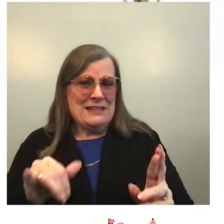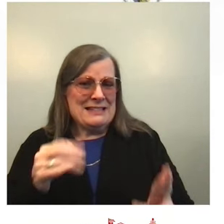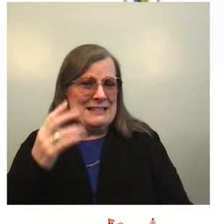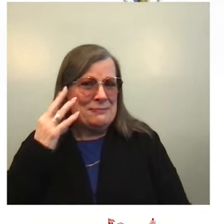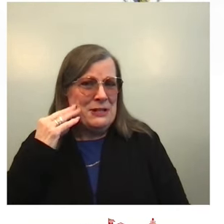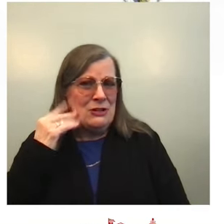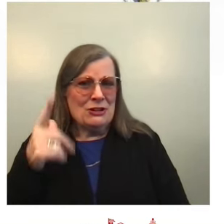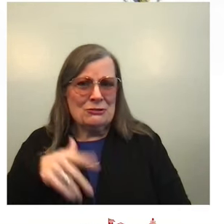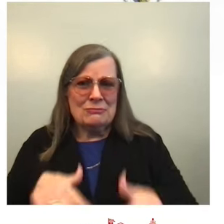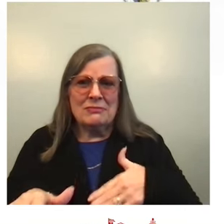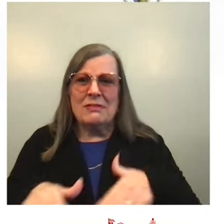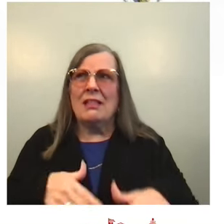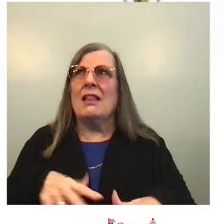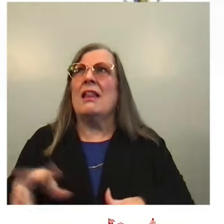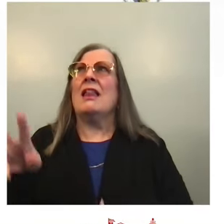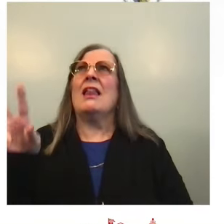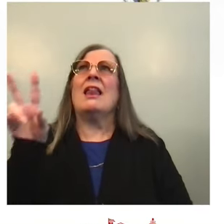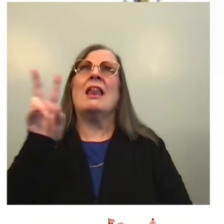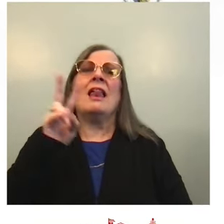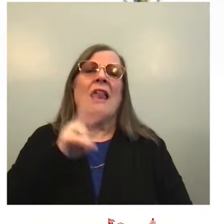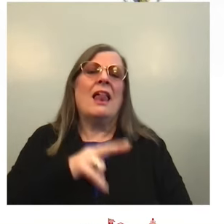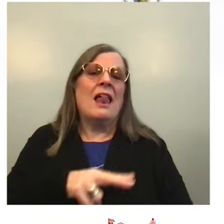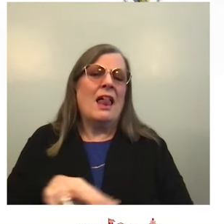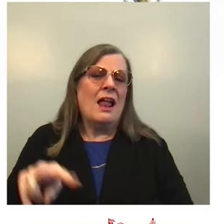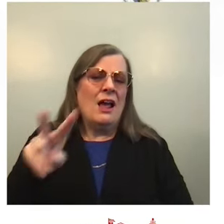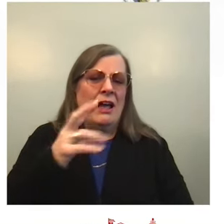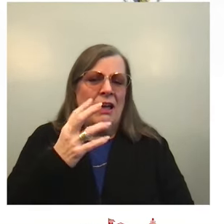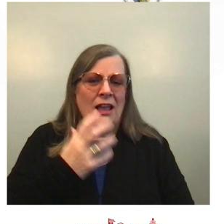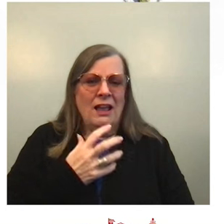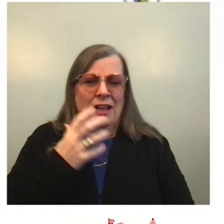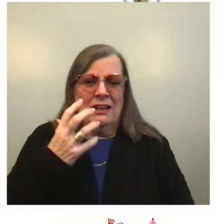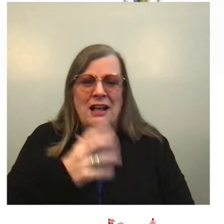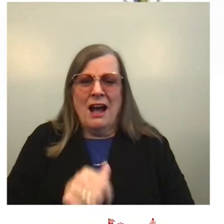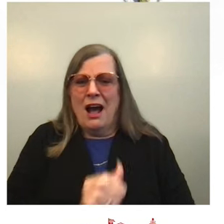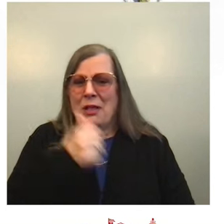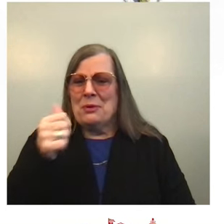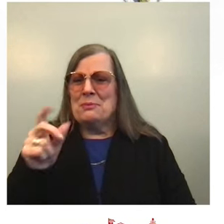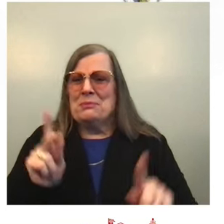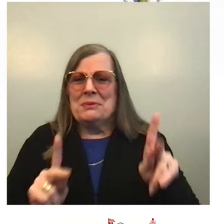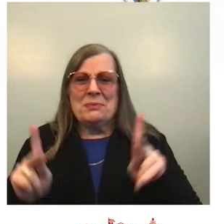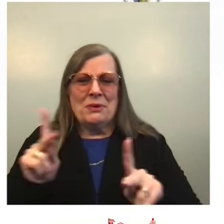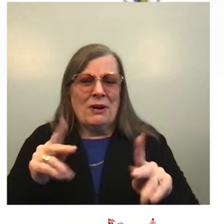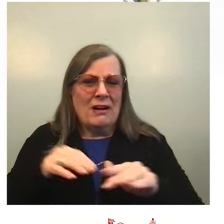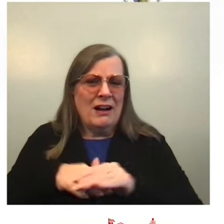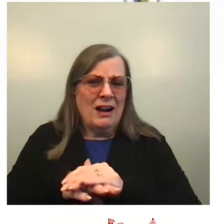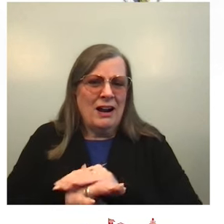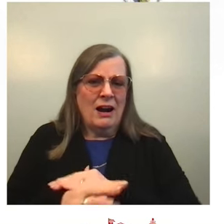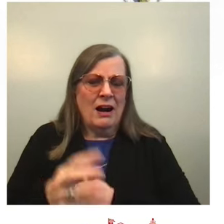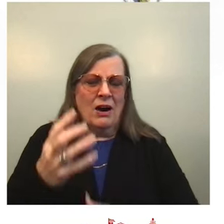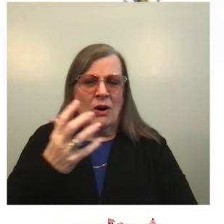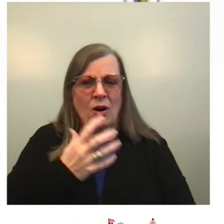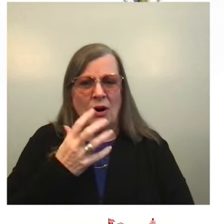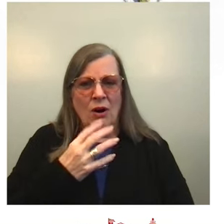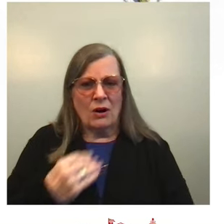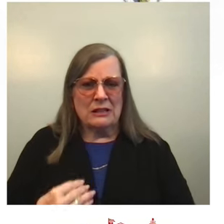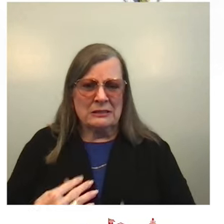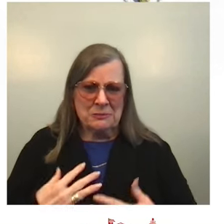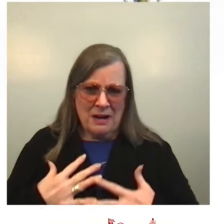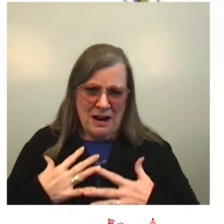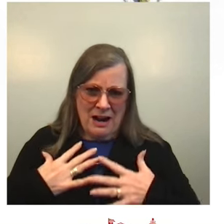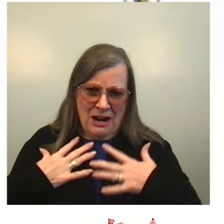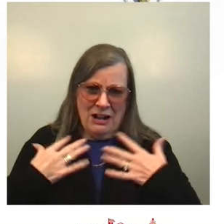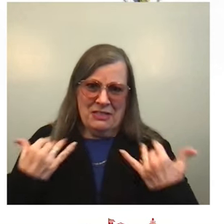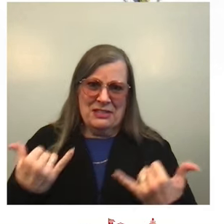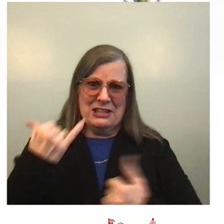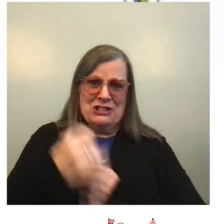as it will for the thousands of visitors. And we've upped it this year. We're going to have like over 100,000, which is